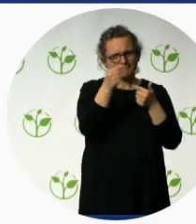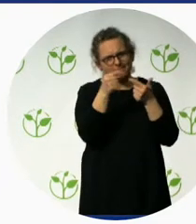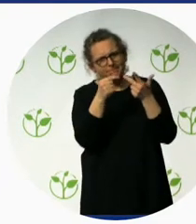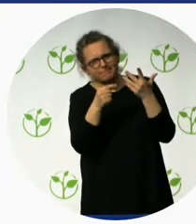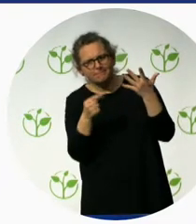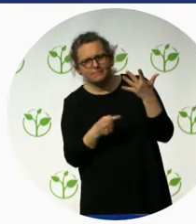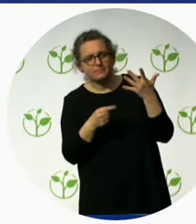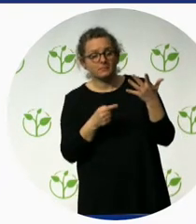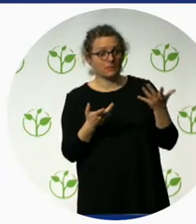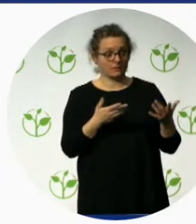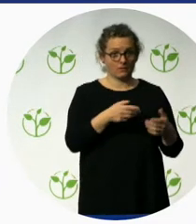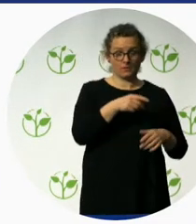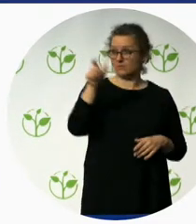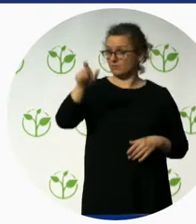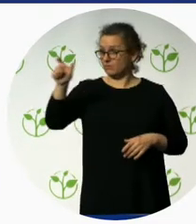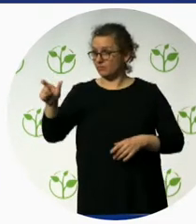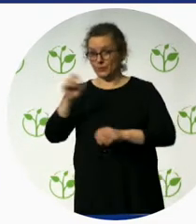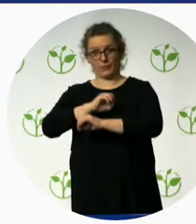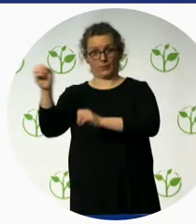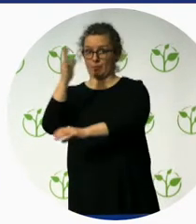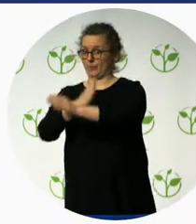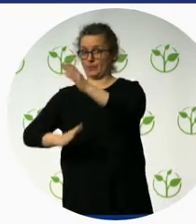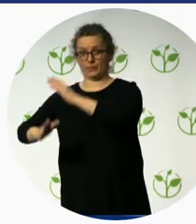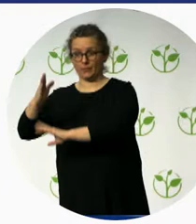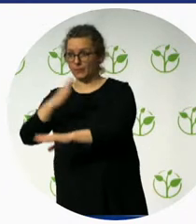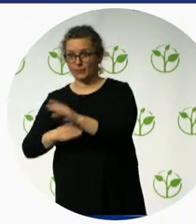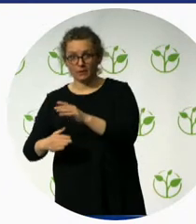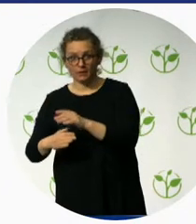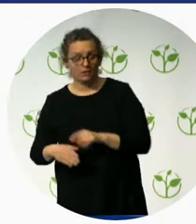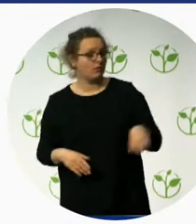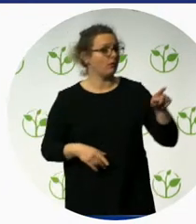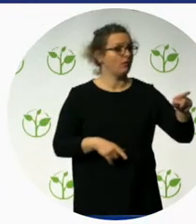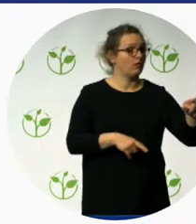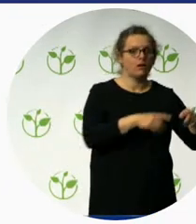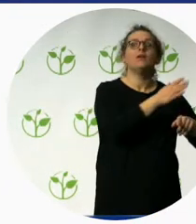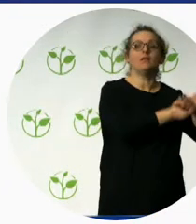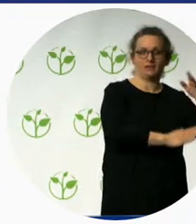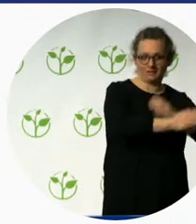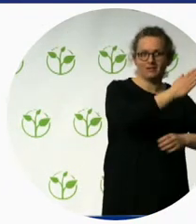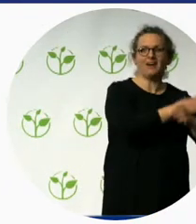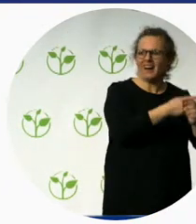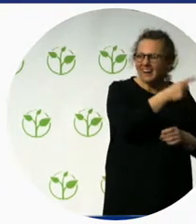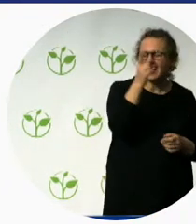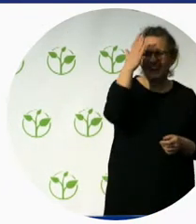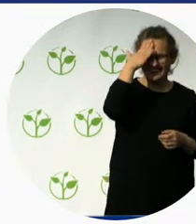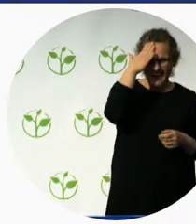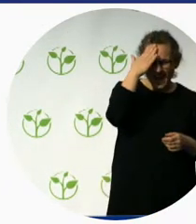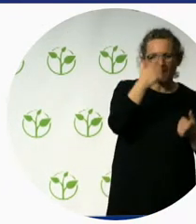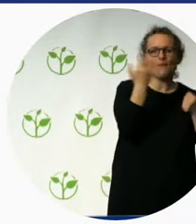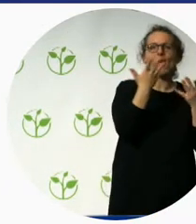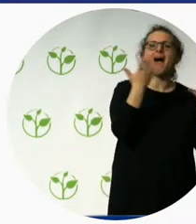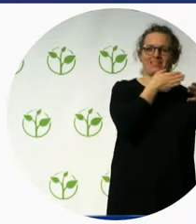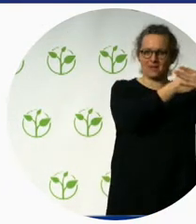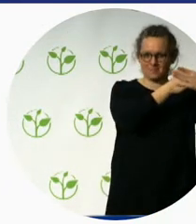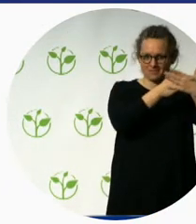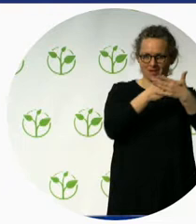not always pleasant for that matter. So, and most of the time people with disabilities always remain in their own similar disability